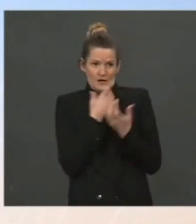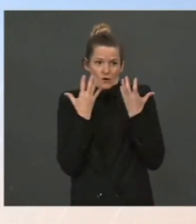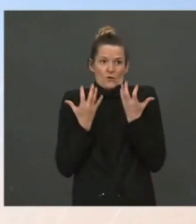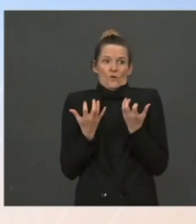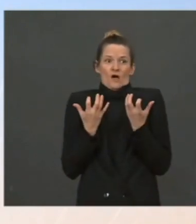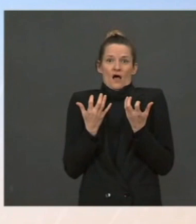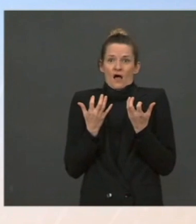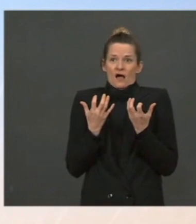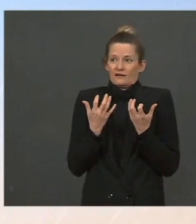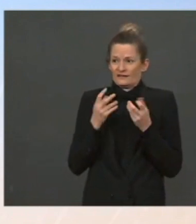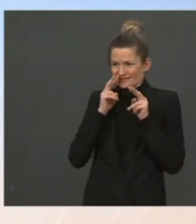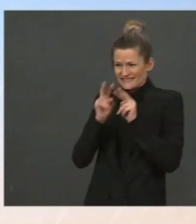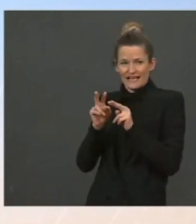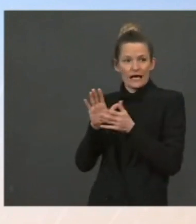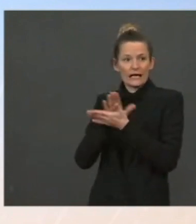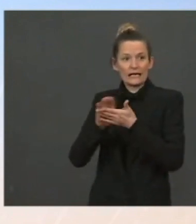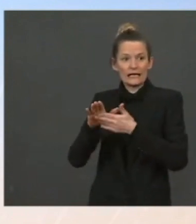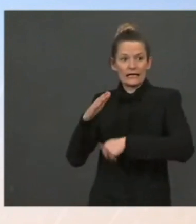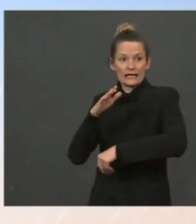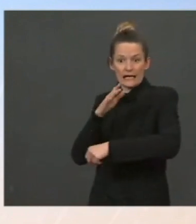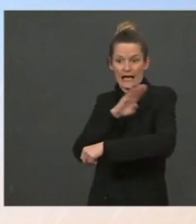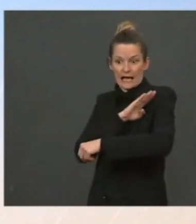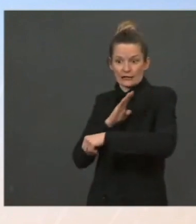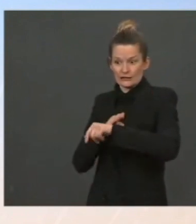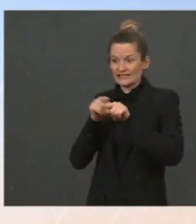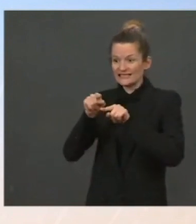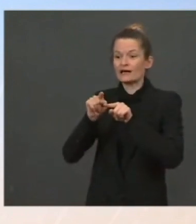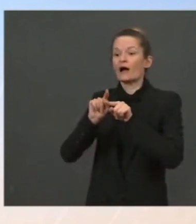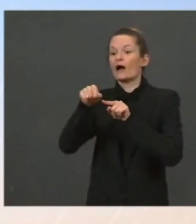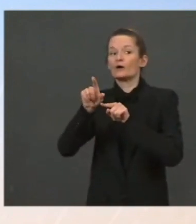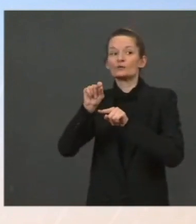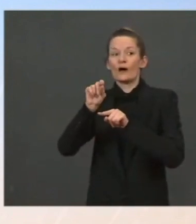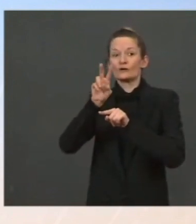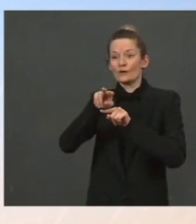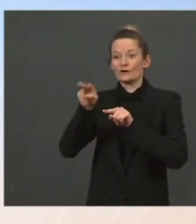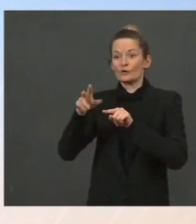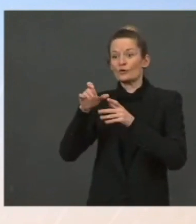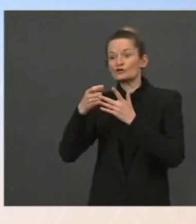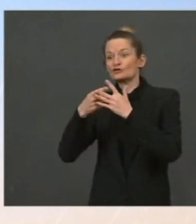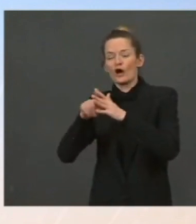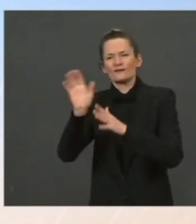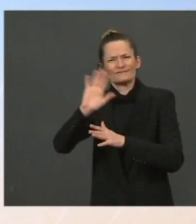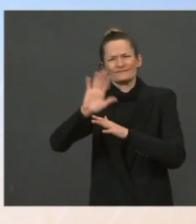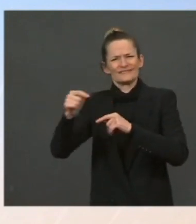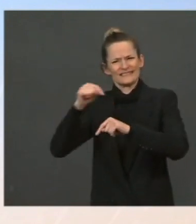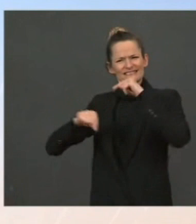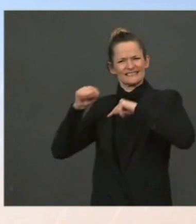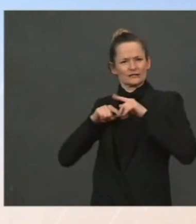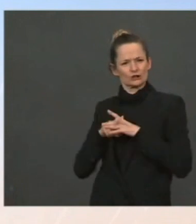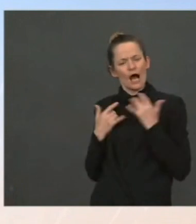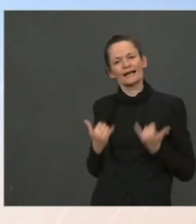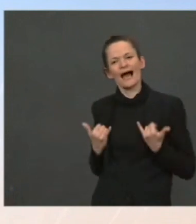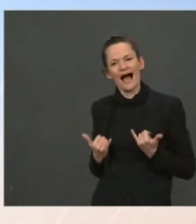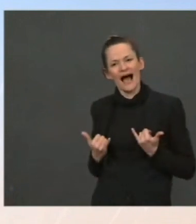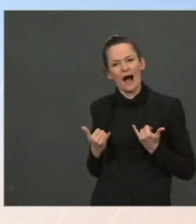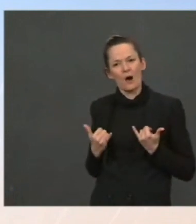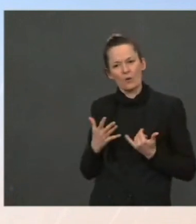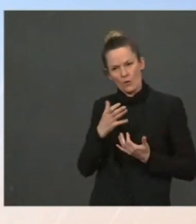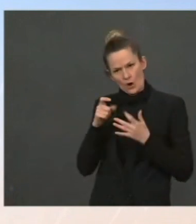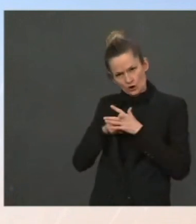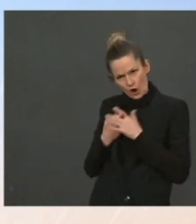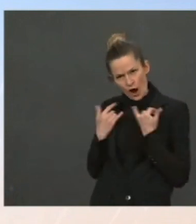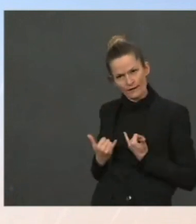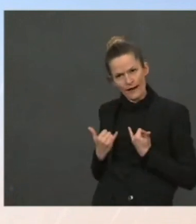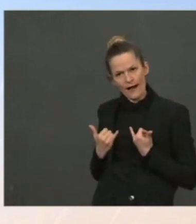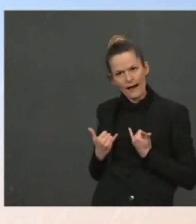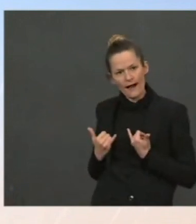on investing in clean while creating jobs but do what we can within our power to lower the cost today. Ed. Thank you, Madam Secretary, for doing